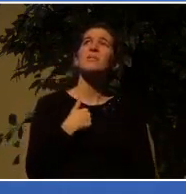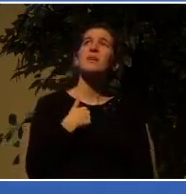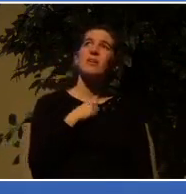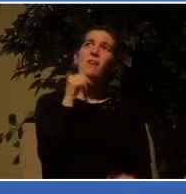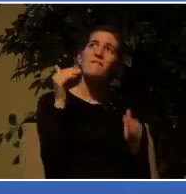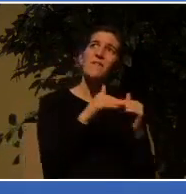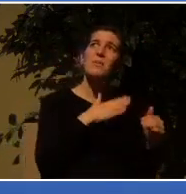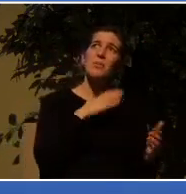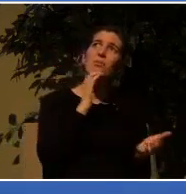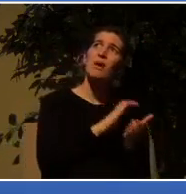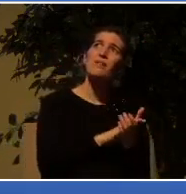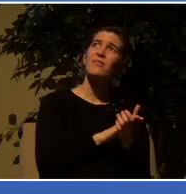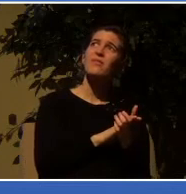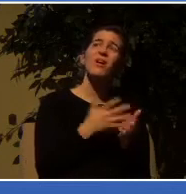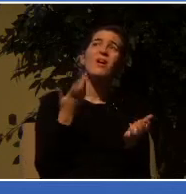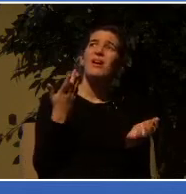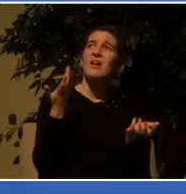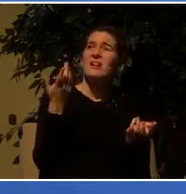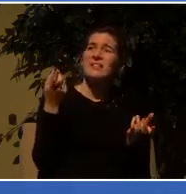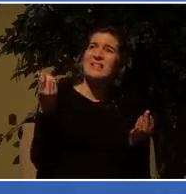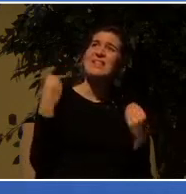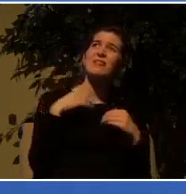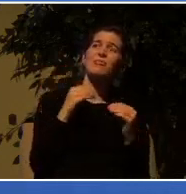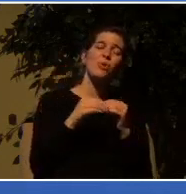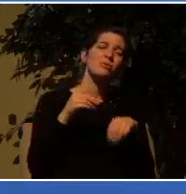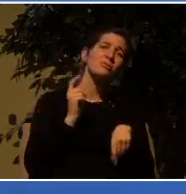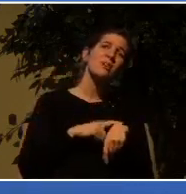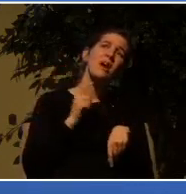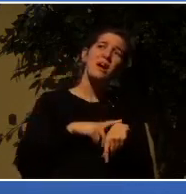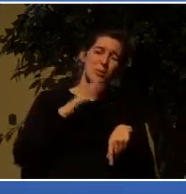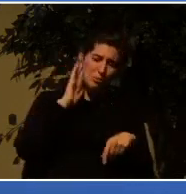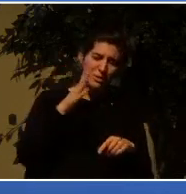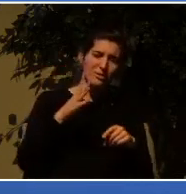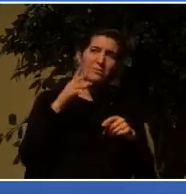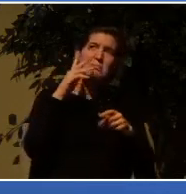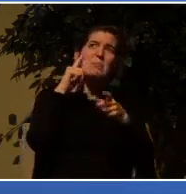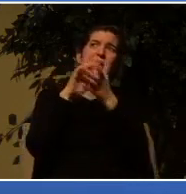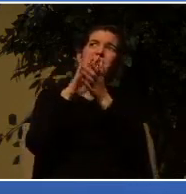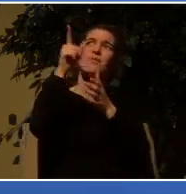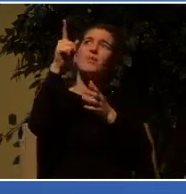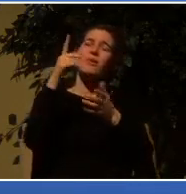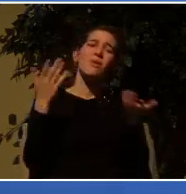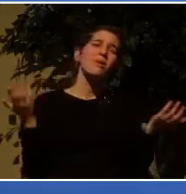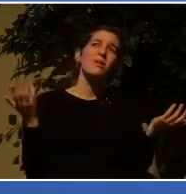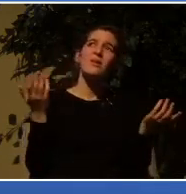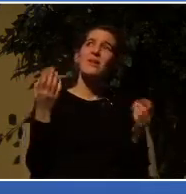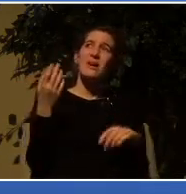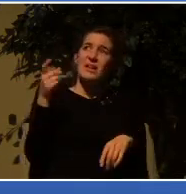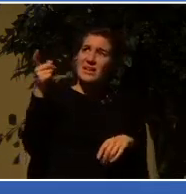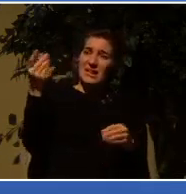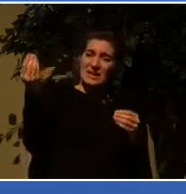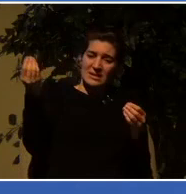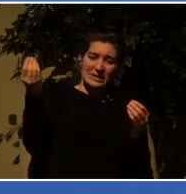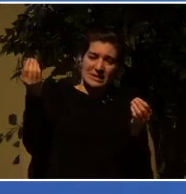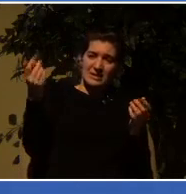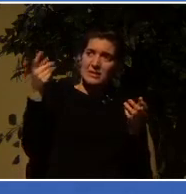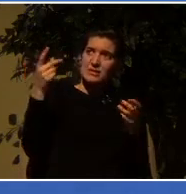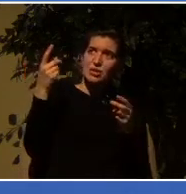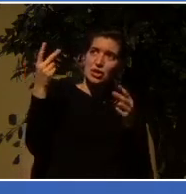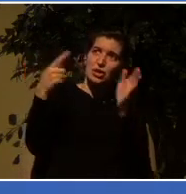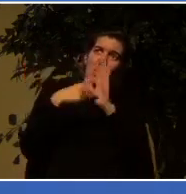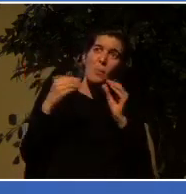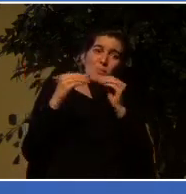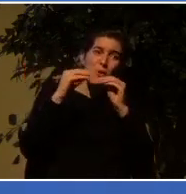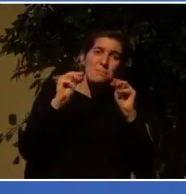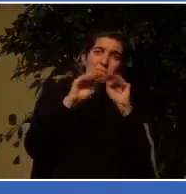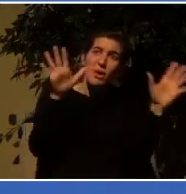if only you had given us more time we would have come to faith we would have come to salvation if only we had seen more miracles we would have